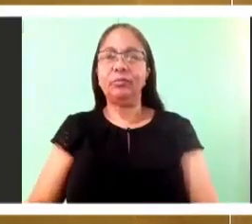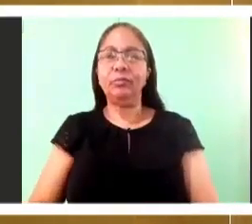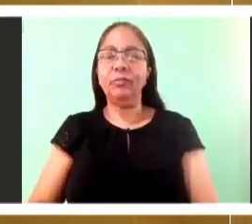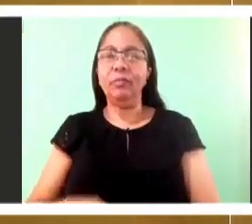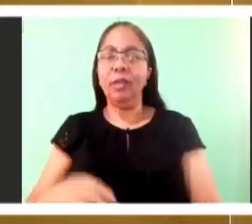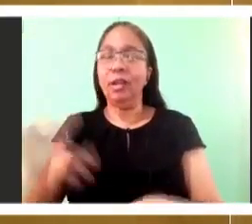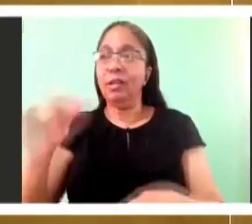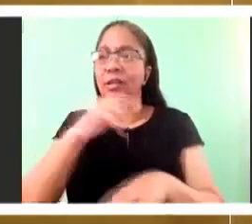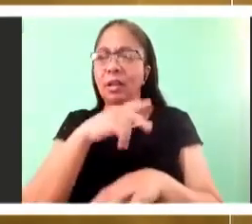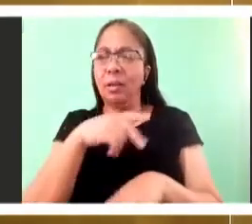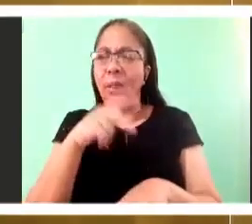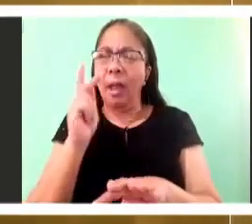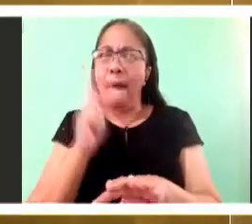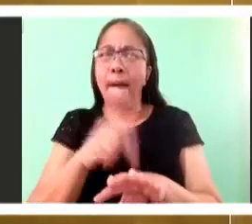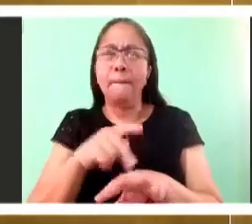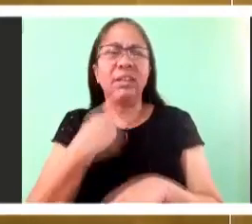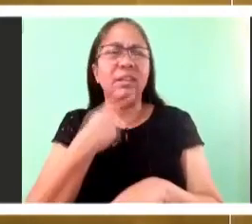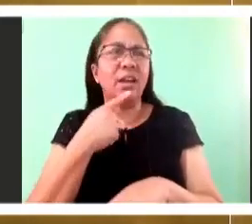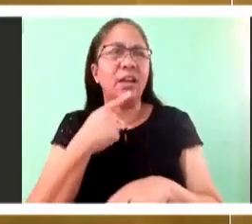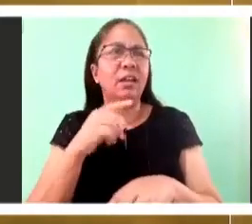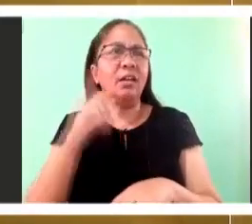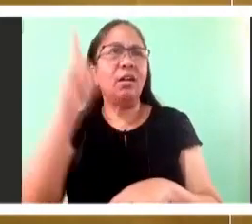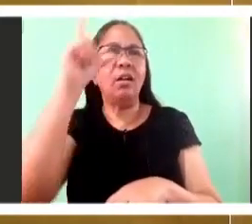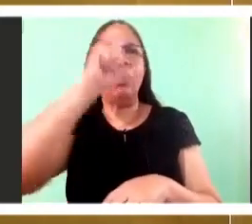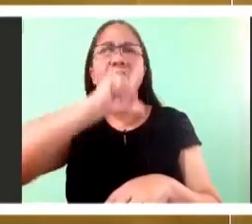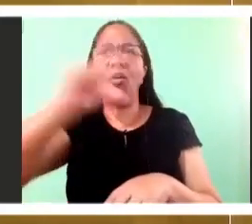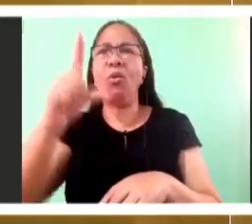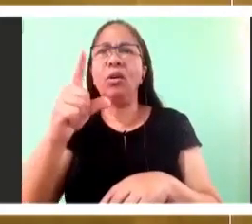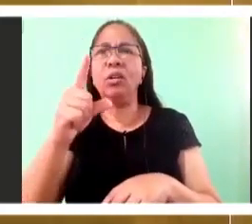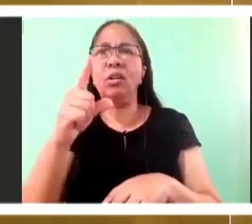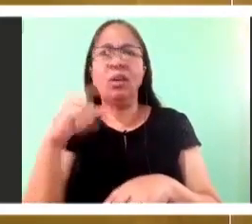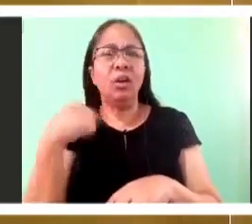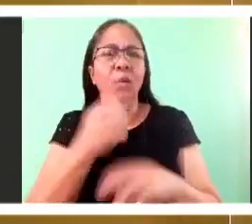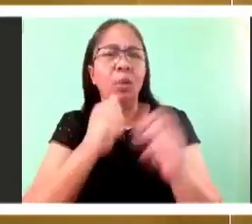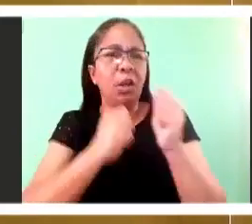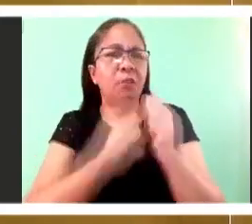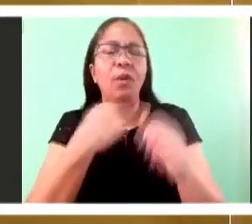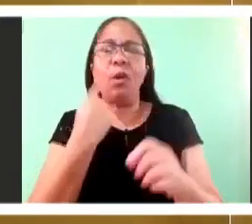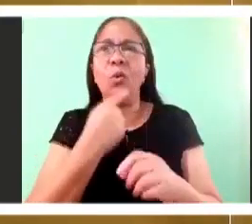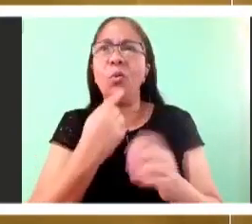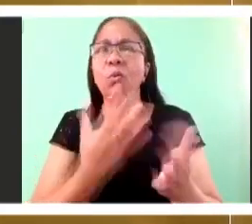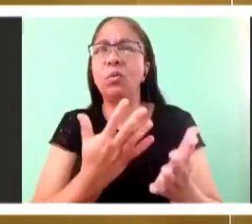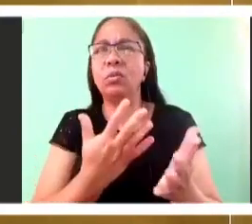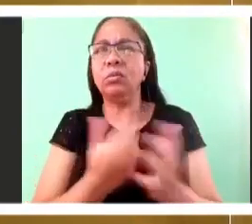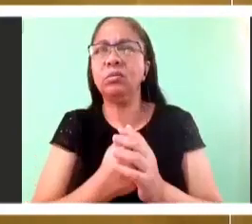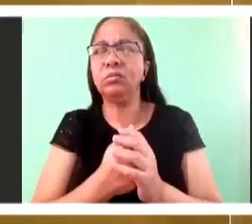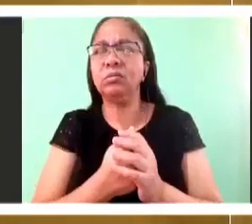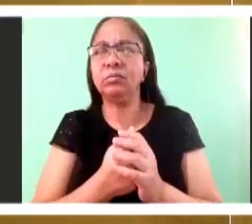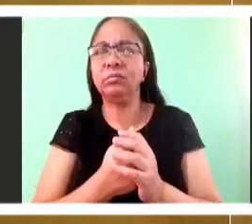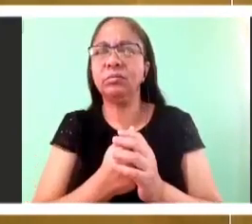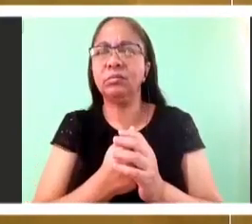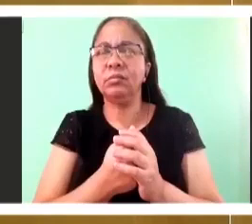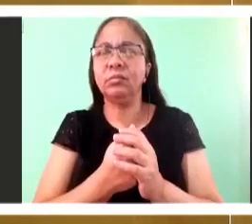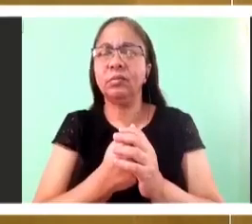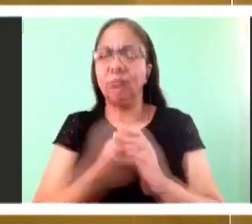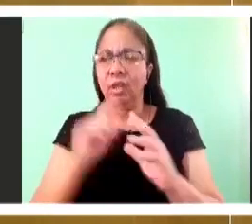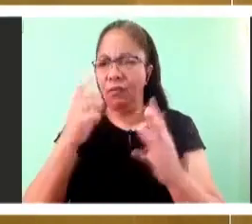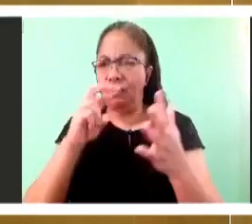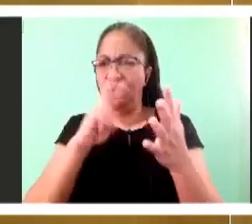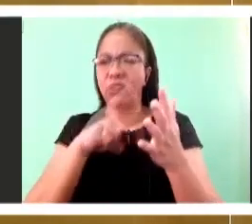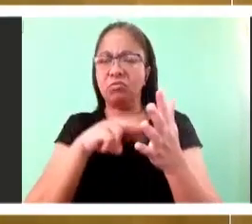the Lord delivered you from Pharaoh and brought you across the desert across the sea and through the desert.